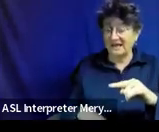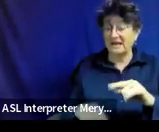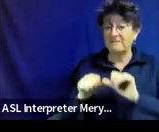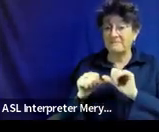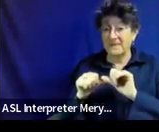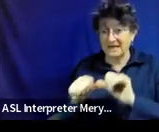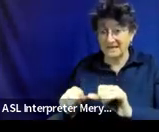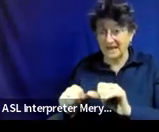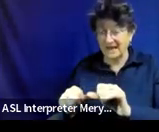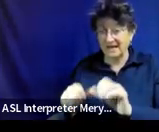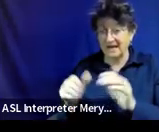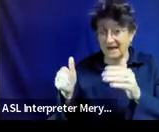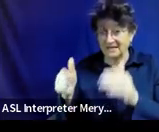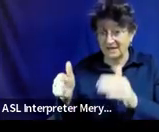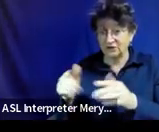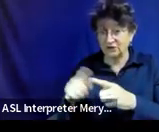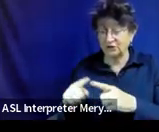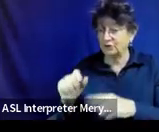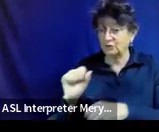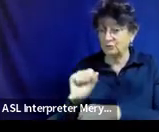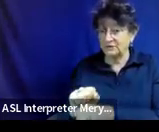wrong with this section 4D?